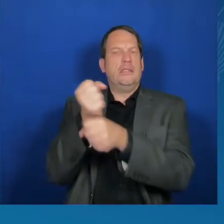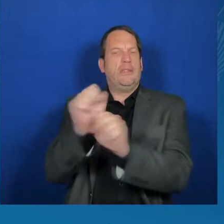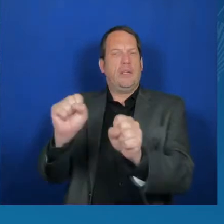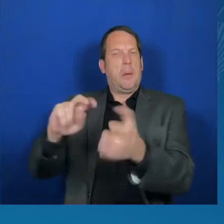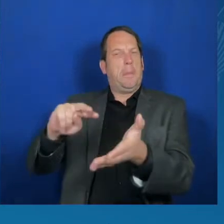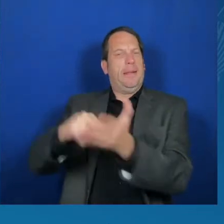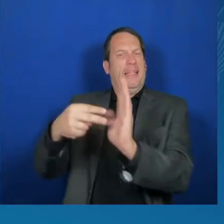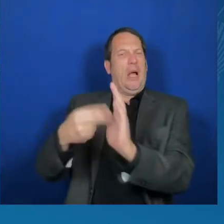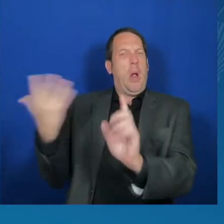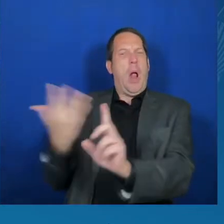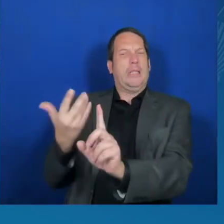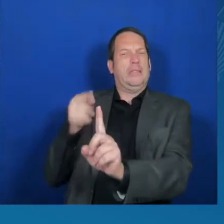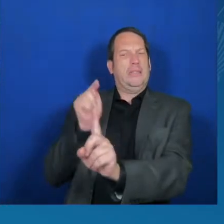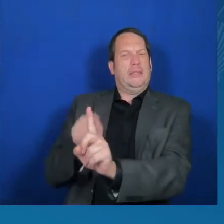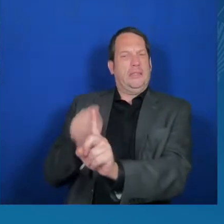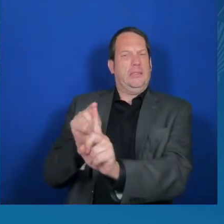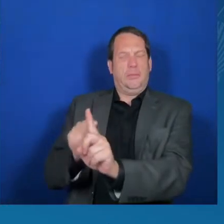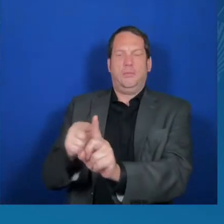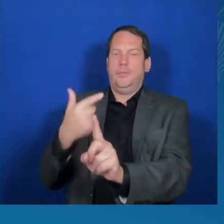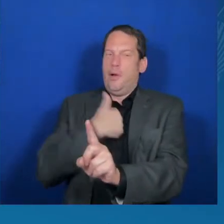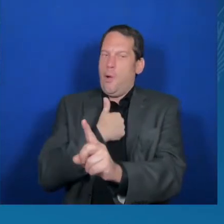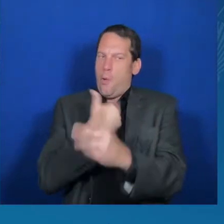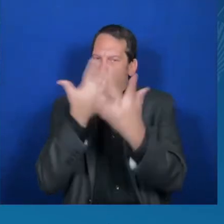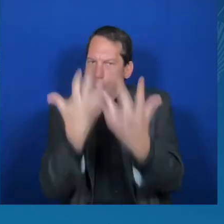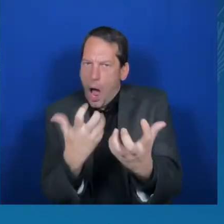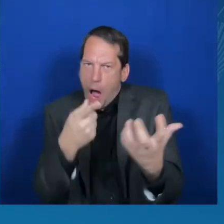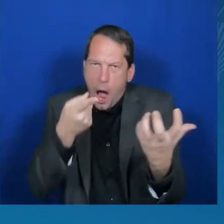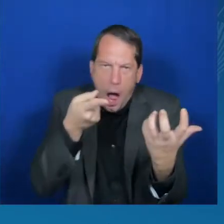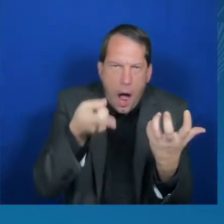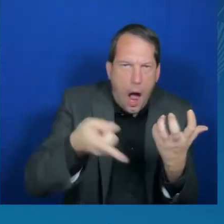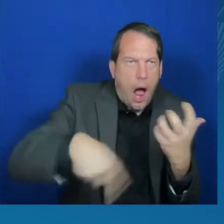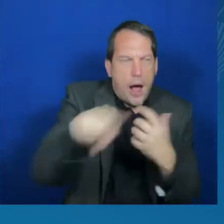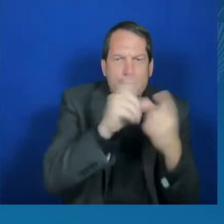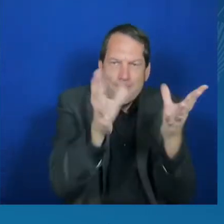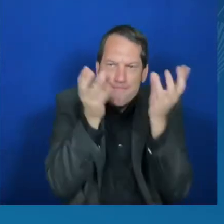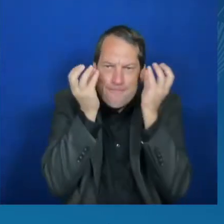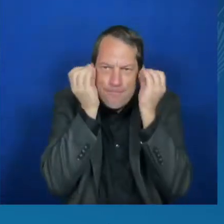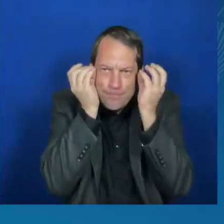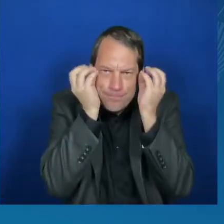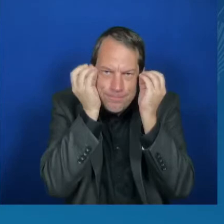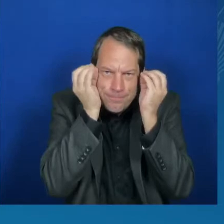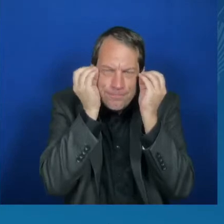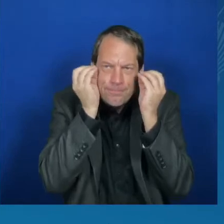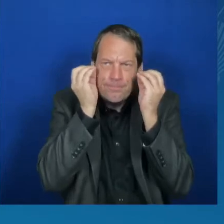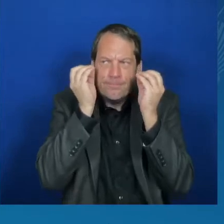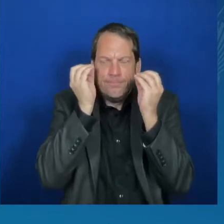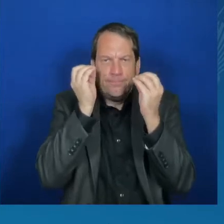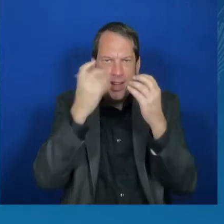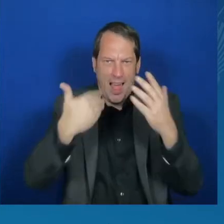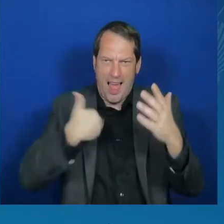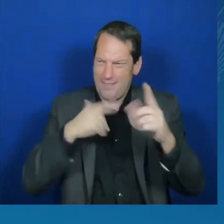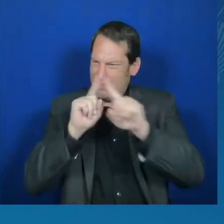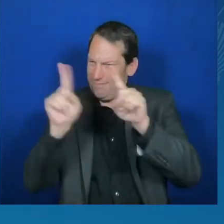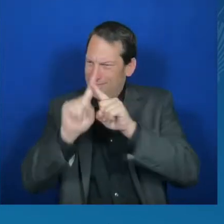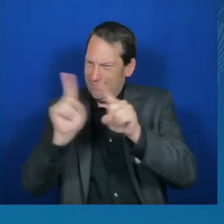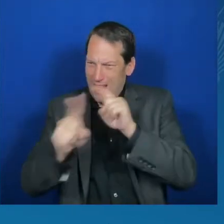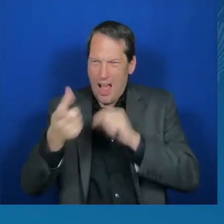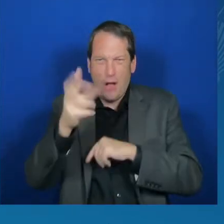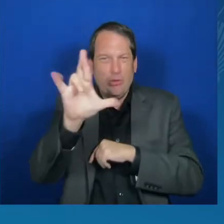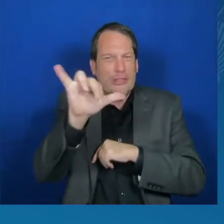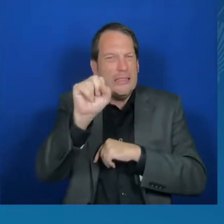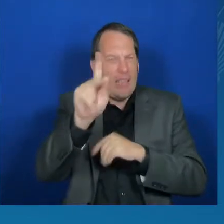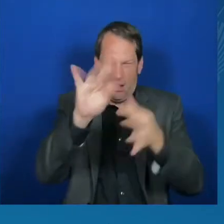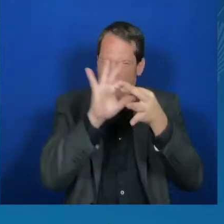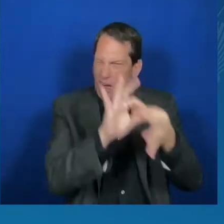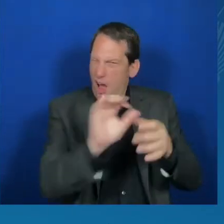and address the full spectrum of AI risk, threats to humanity